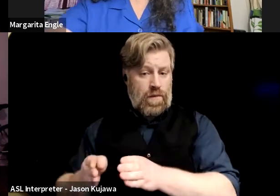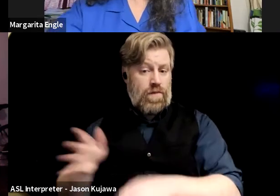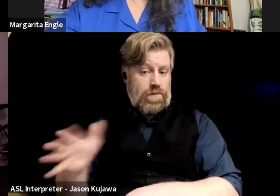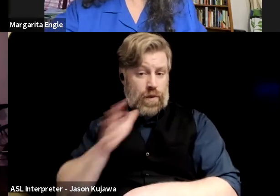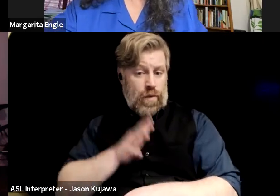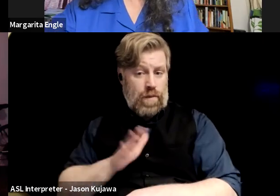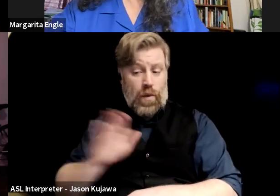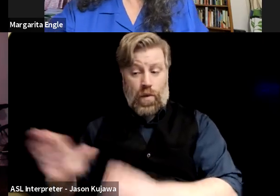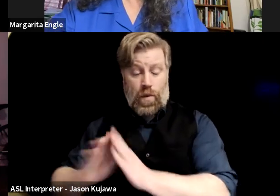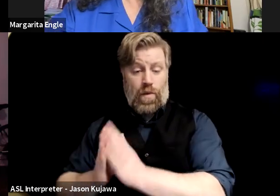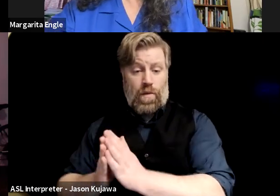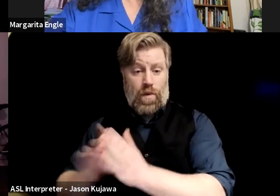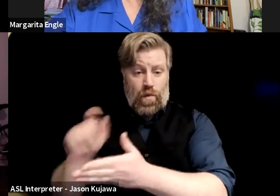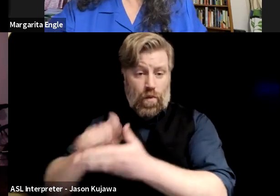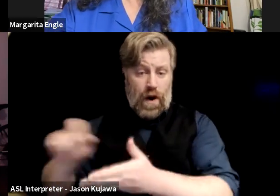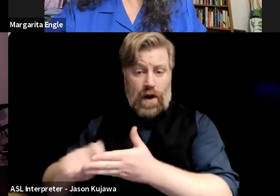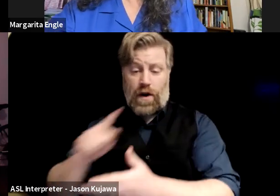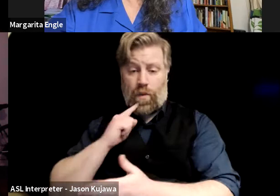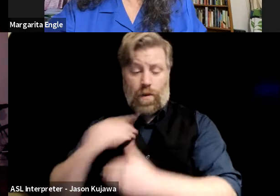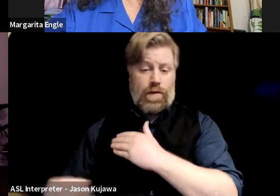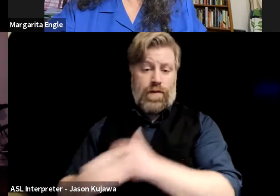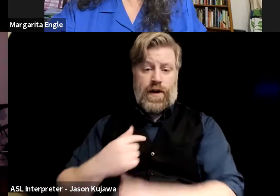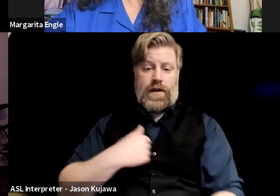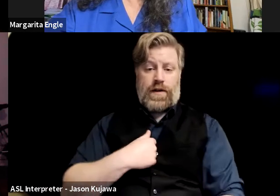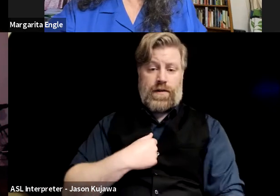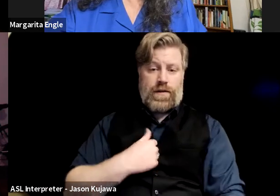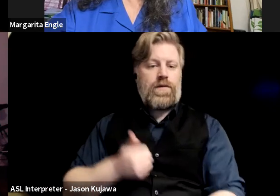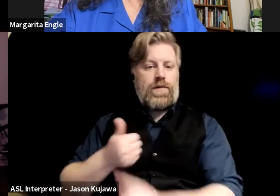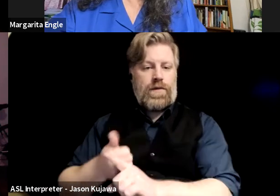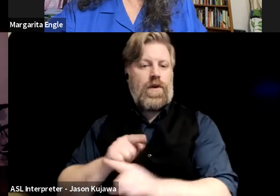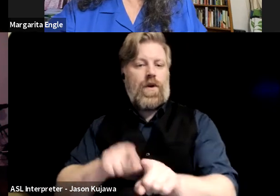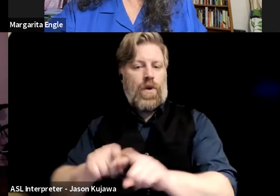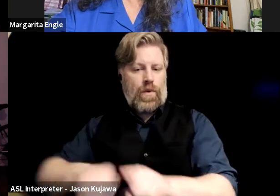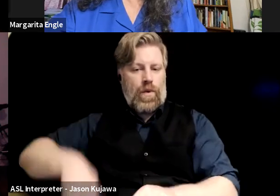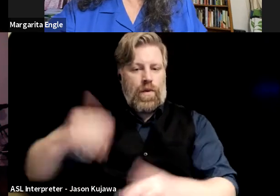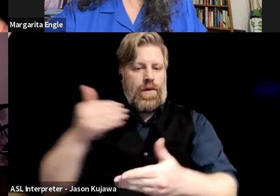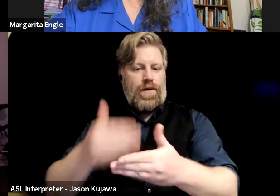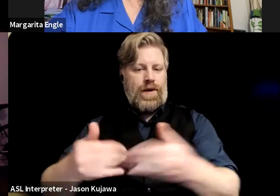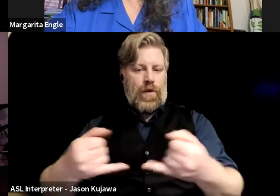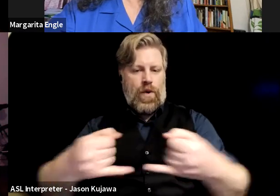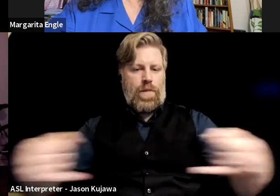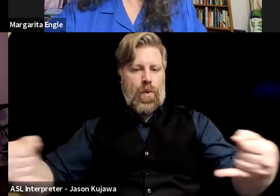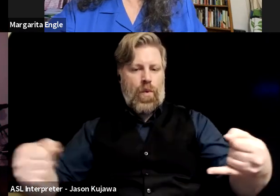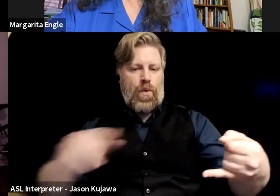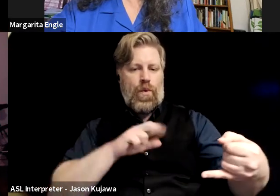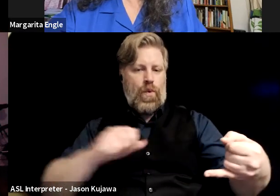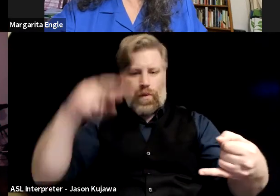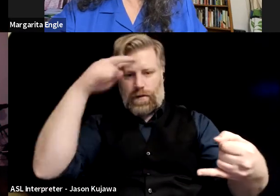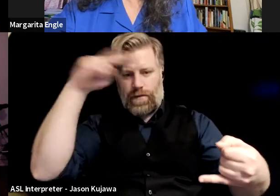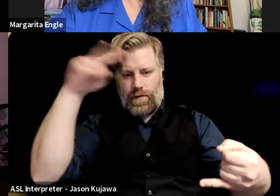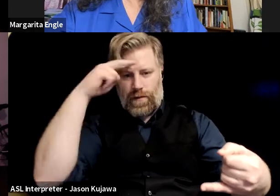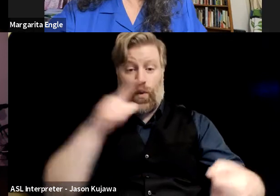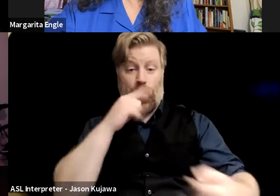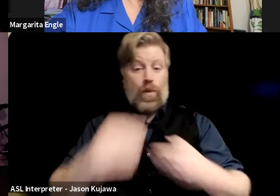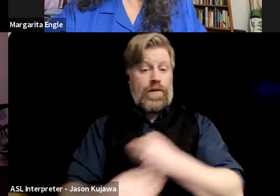resonates with me, and at a deep level, she's also a, a border kid, um, so, yeah, I mean, most of, like, people that influence me now are, like, my